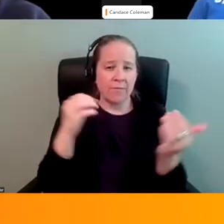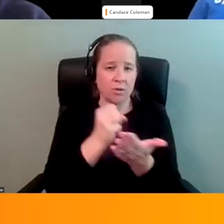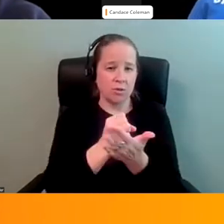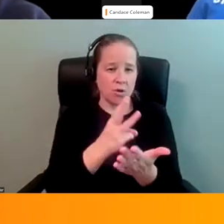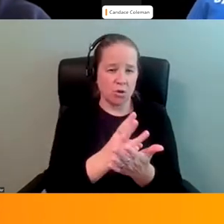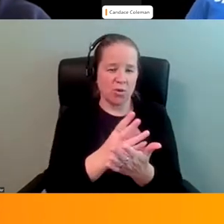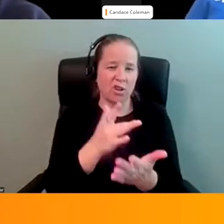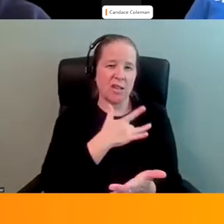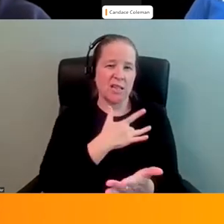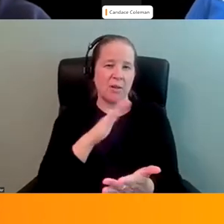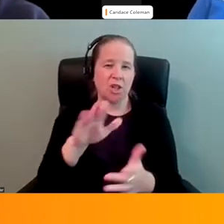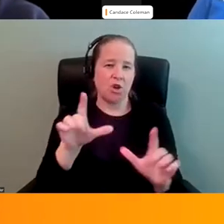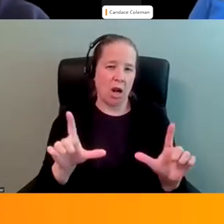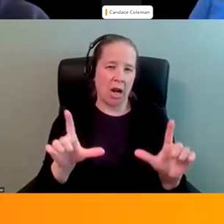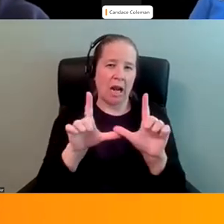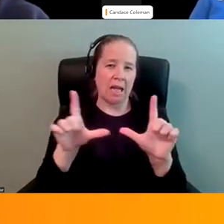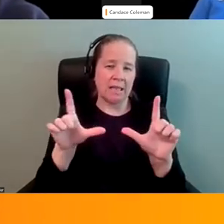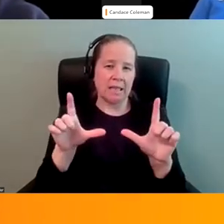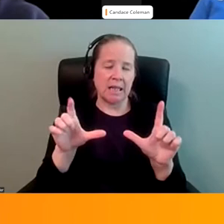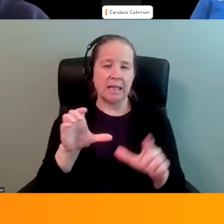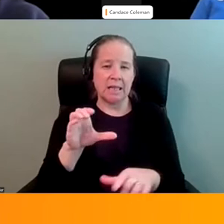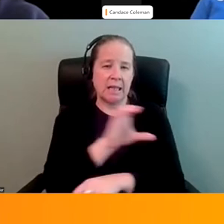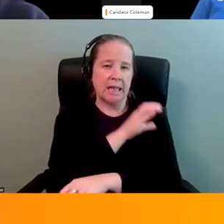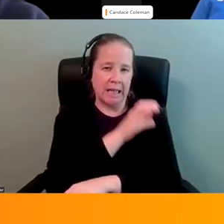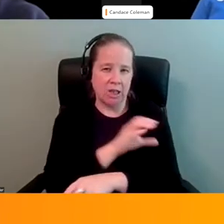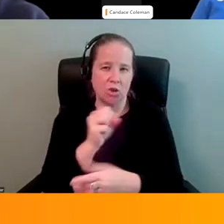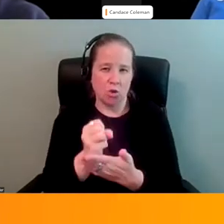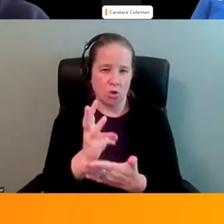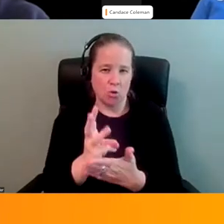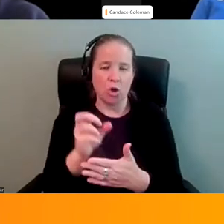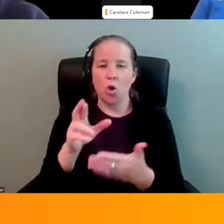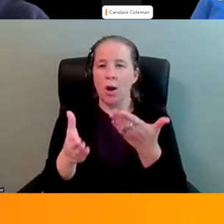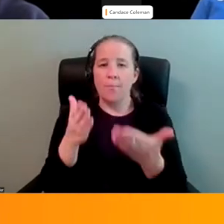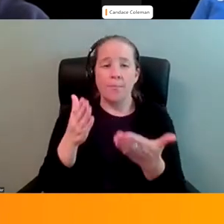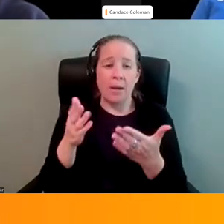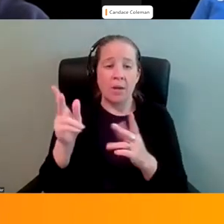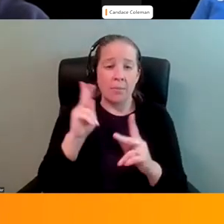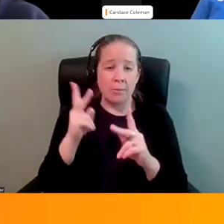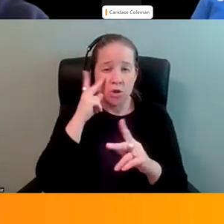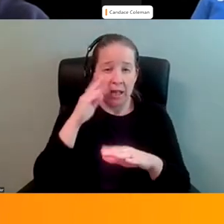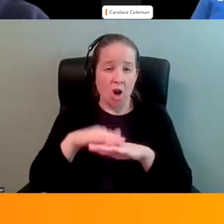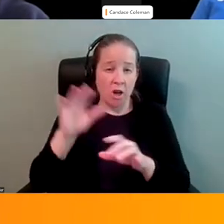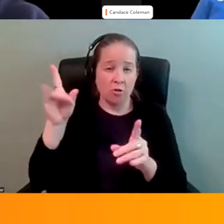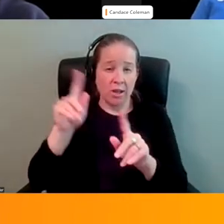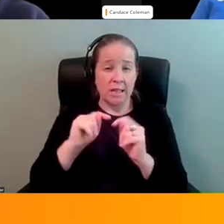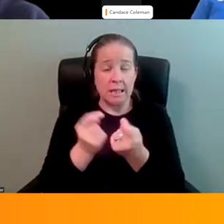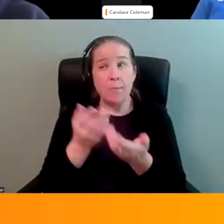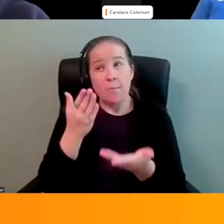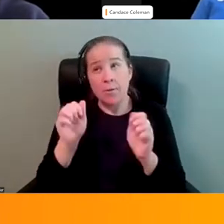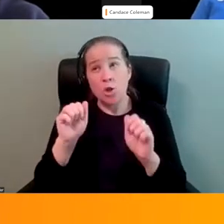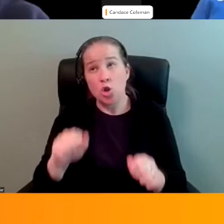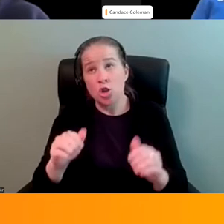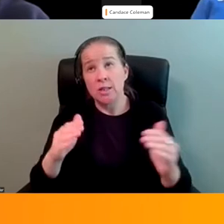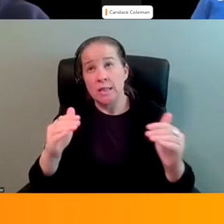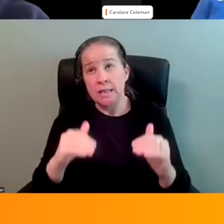which those are typically your licensed clinical social workers or people that you would probably see on a crisis team, although you could see a bachelor level